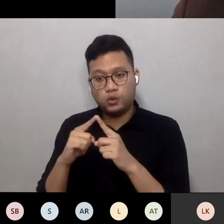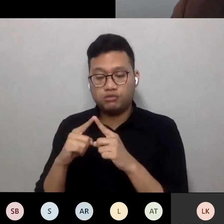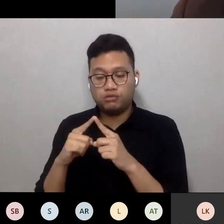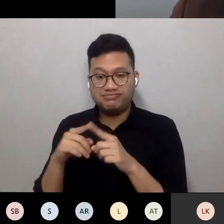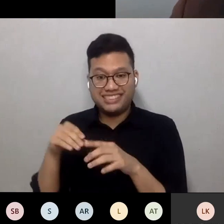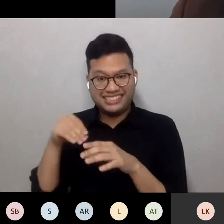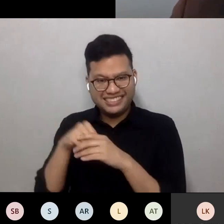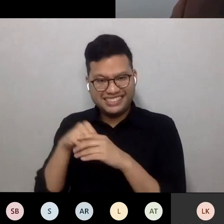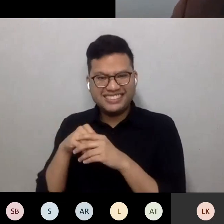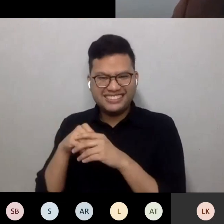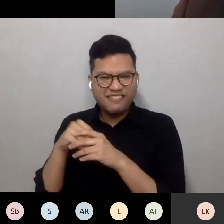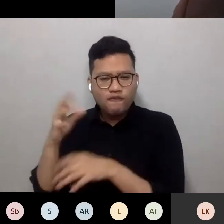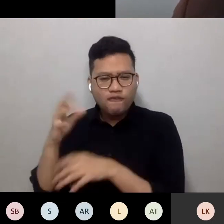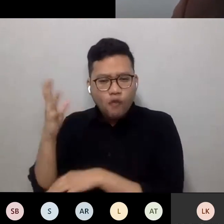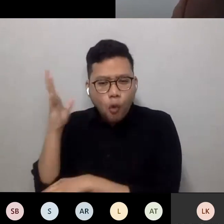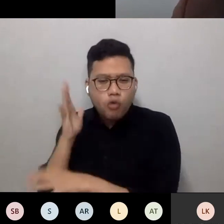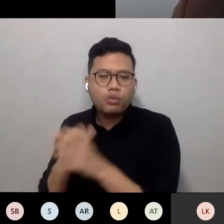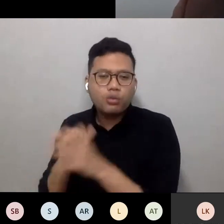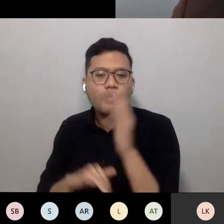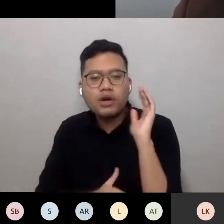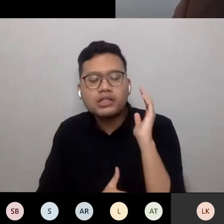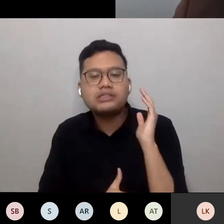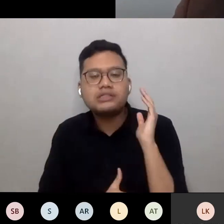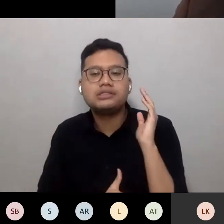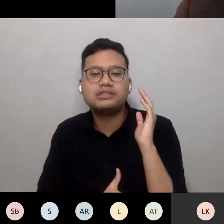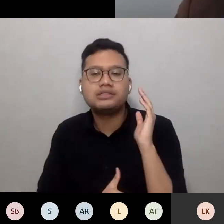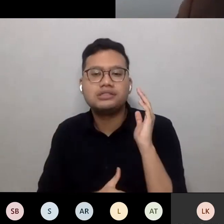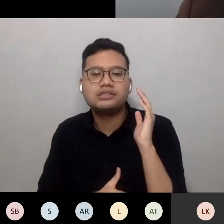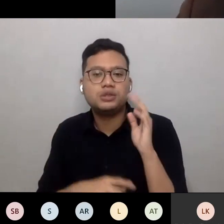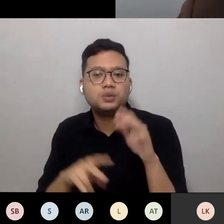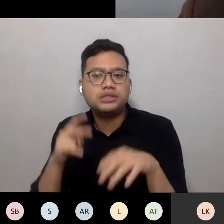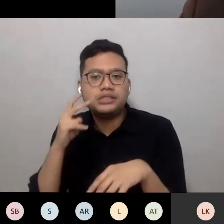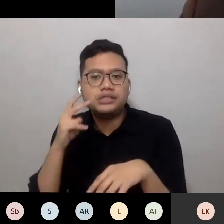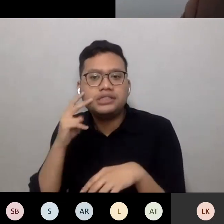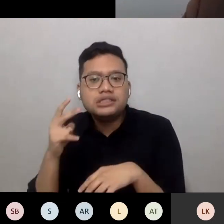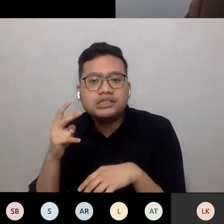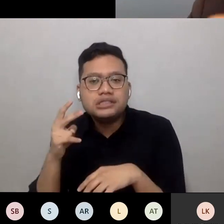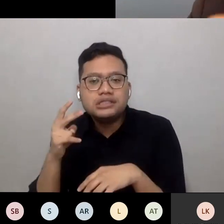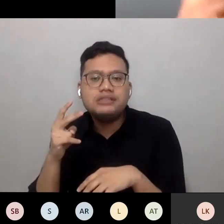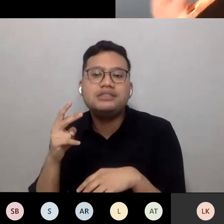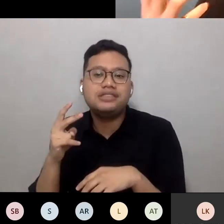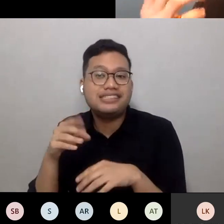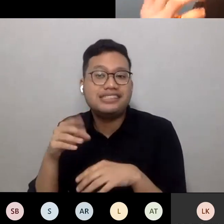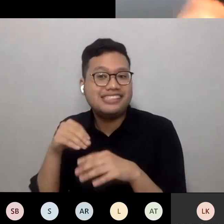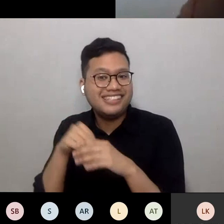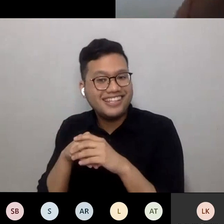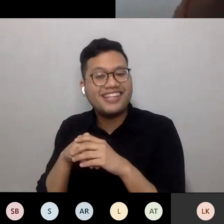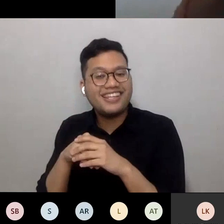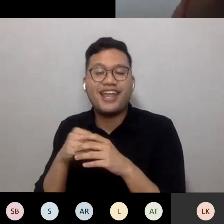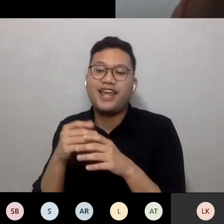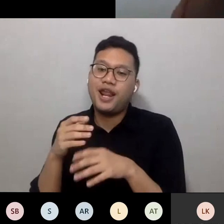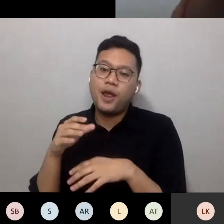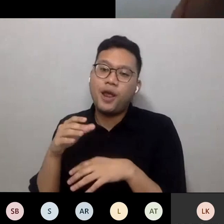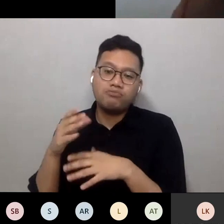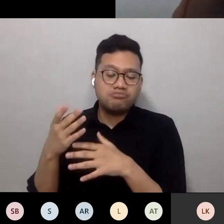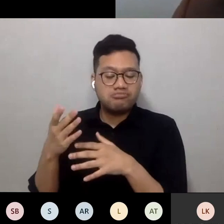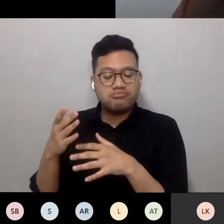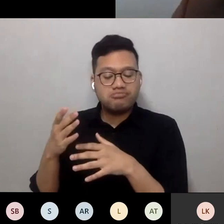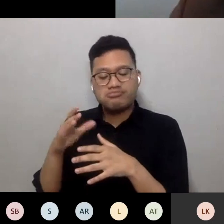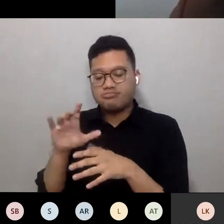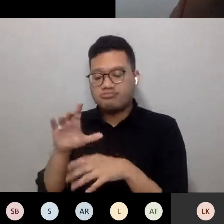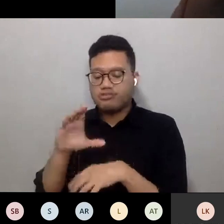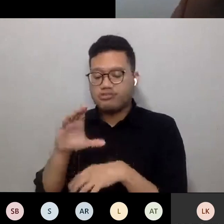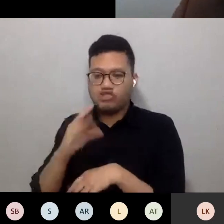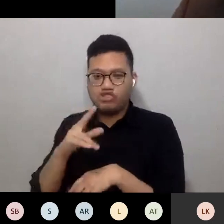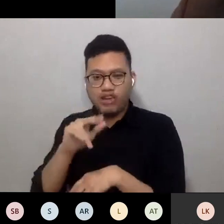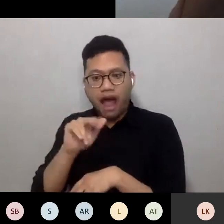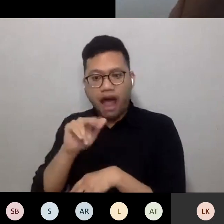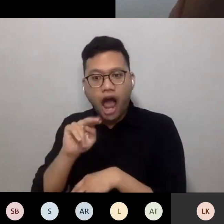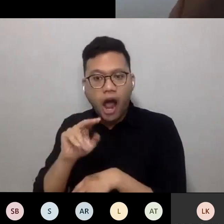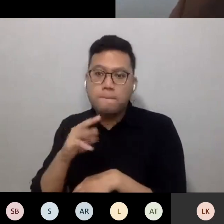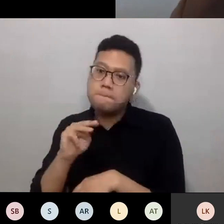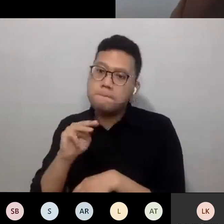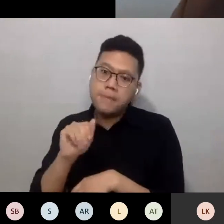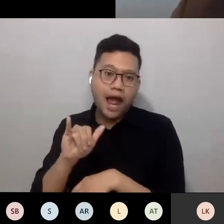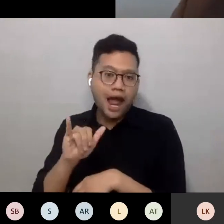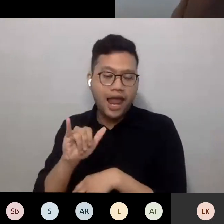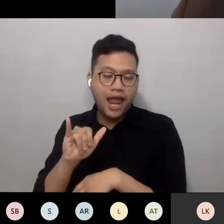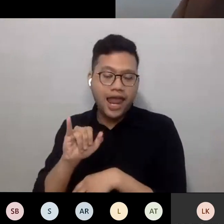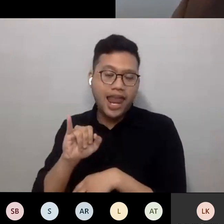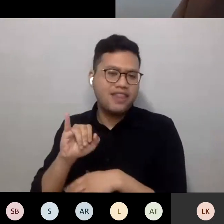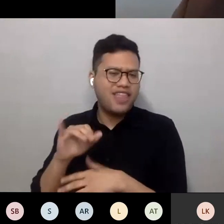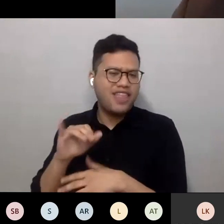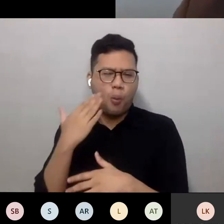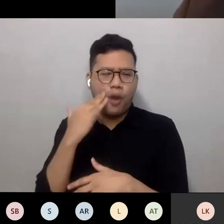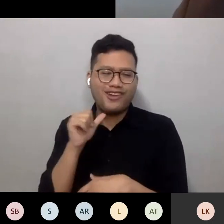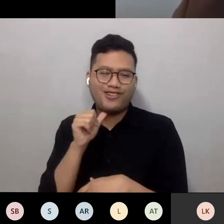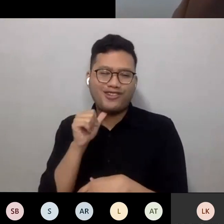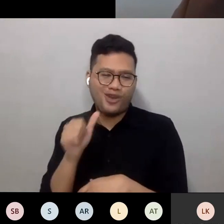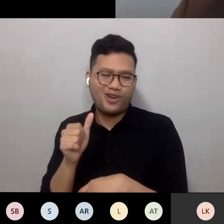tropics, teach on the outside, as we see in the Panyaden School in Chiang Mai or the Balinese Green School, then why not? I think I'd just get